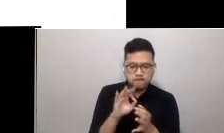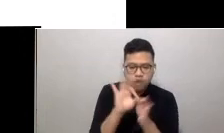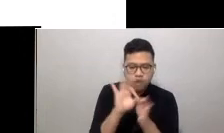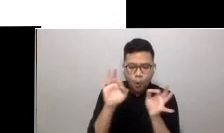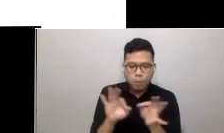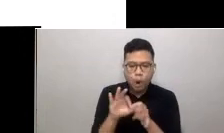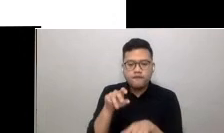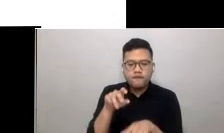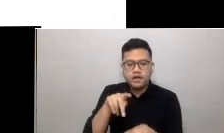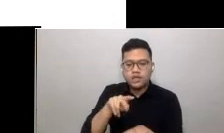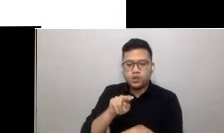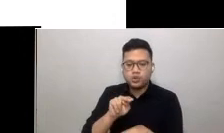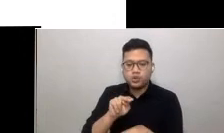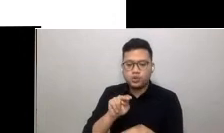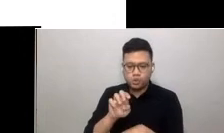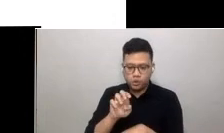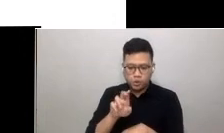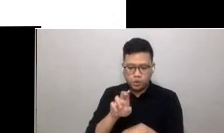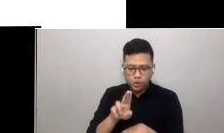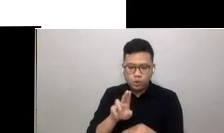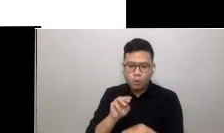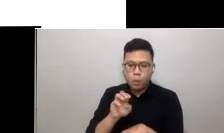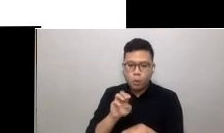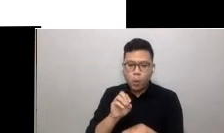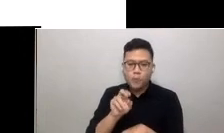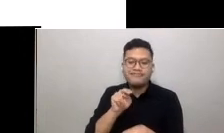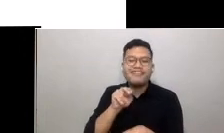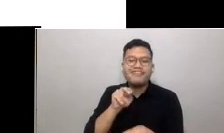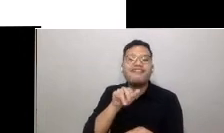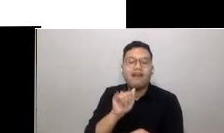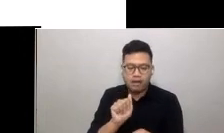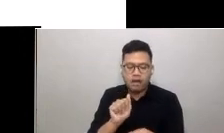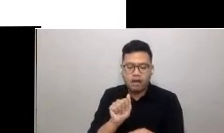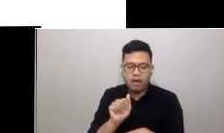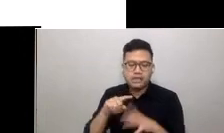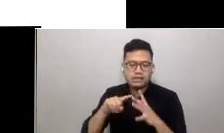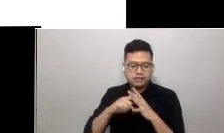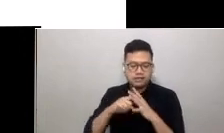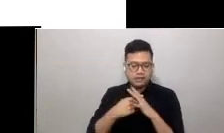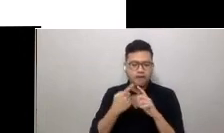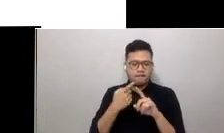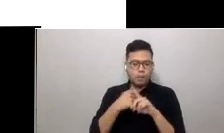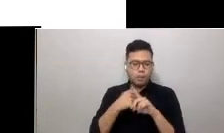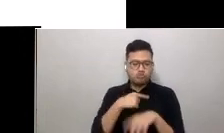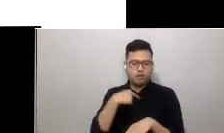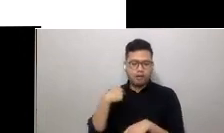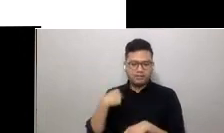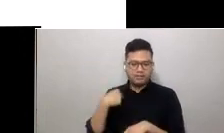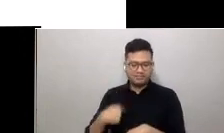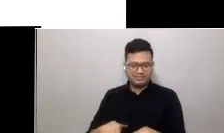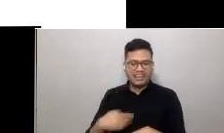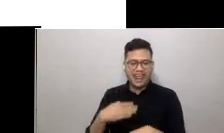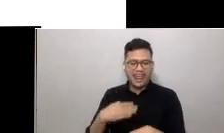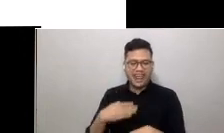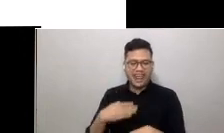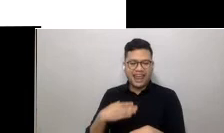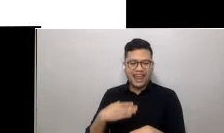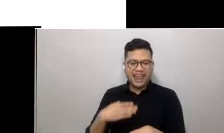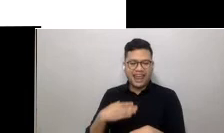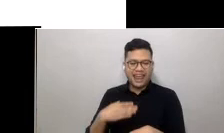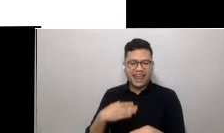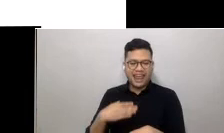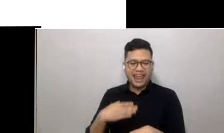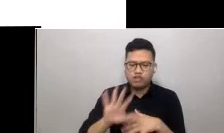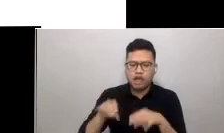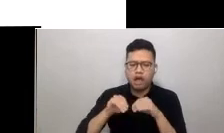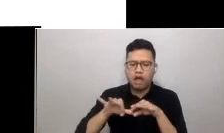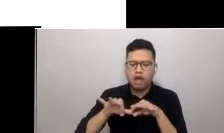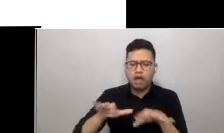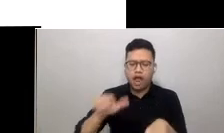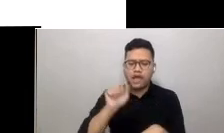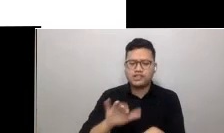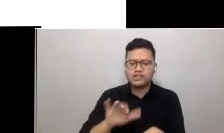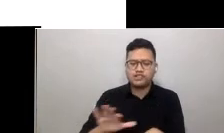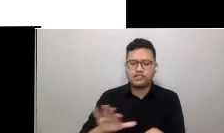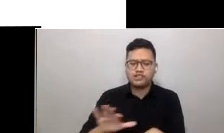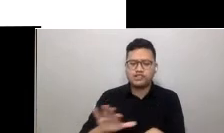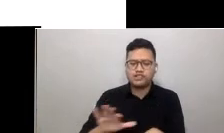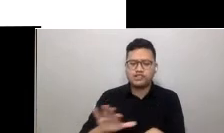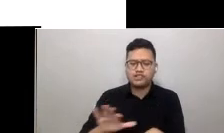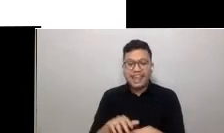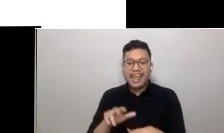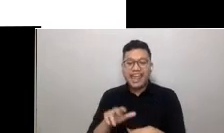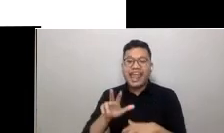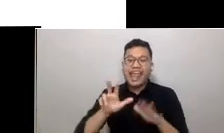in China and later spread to several countries in Asia and beyond. It resulted in over 8,000 cases and